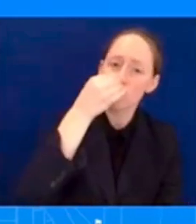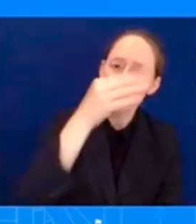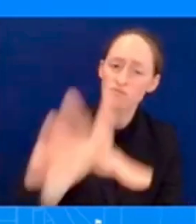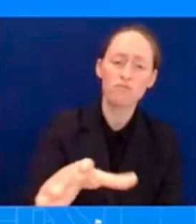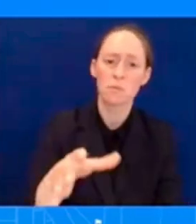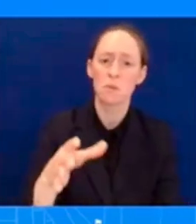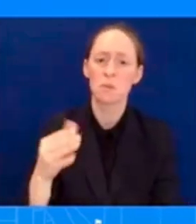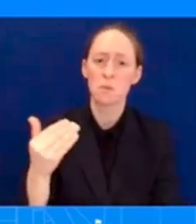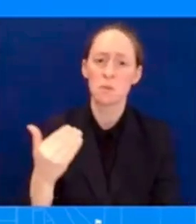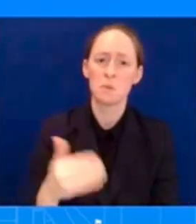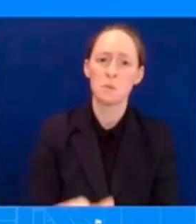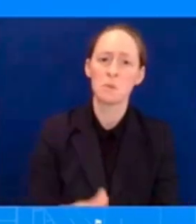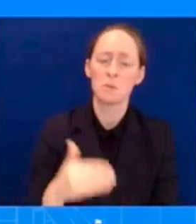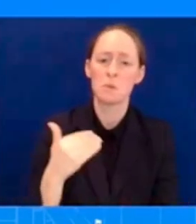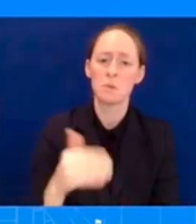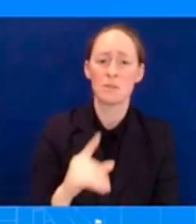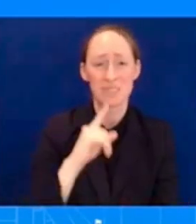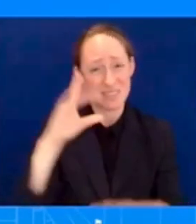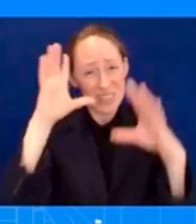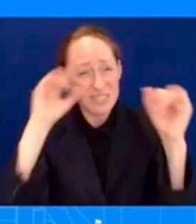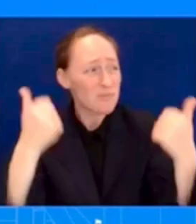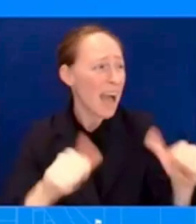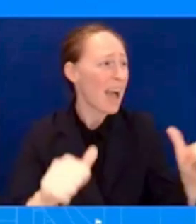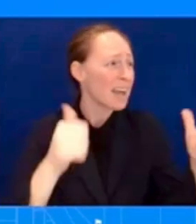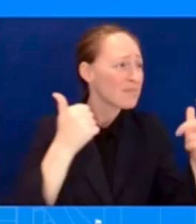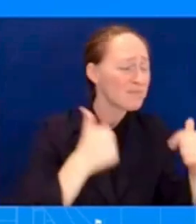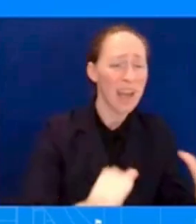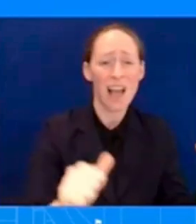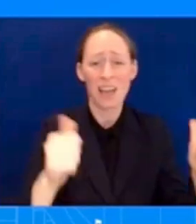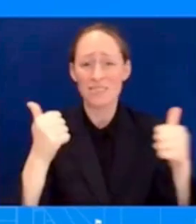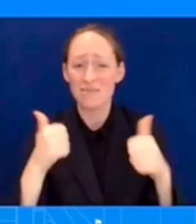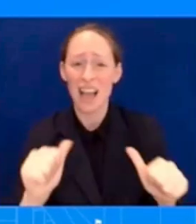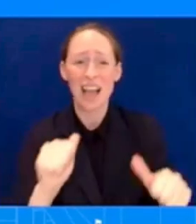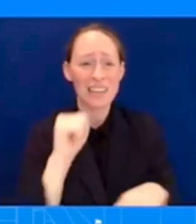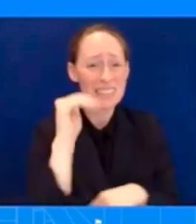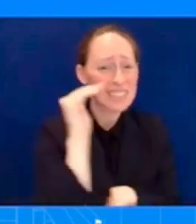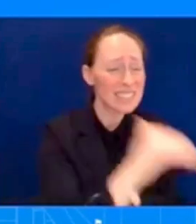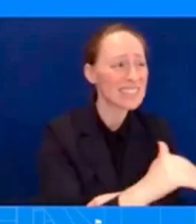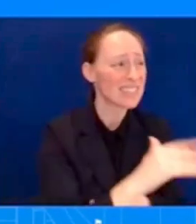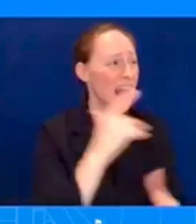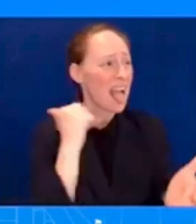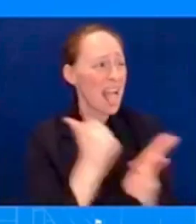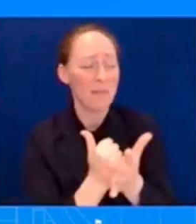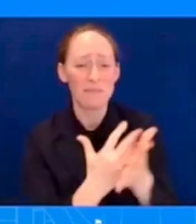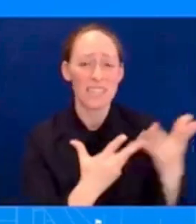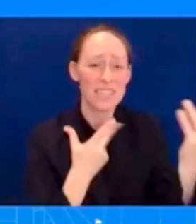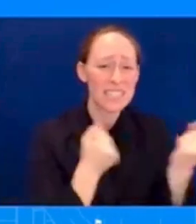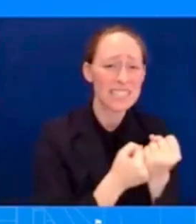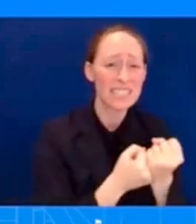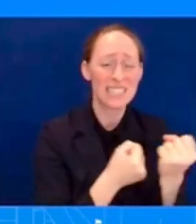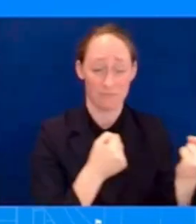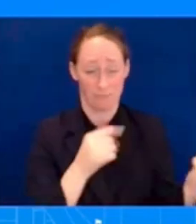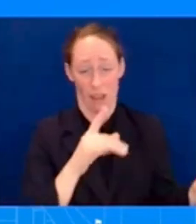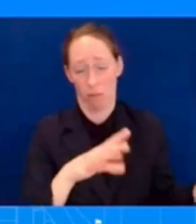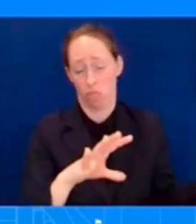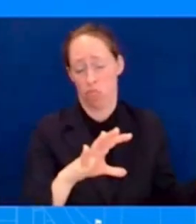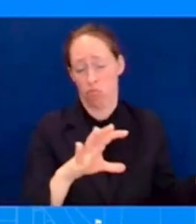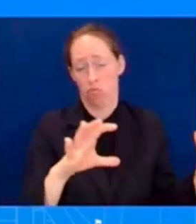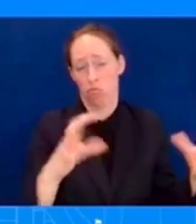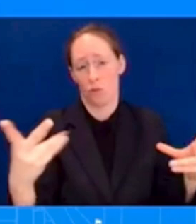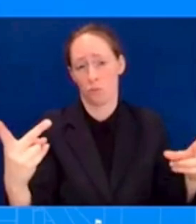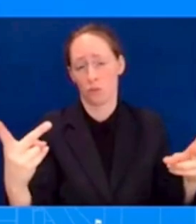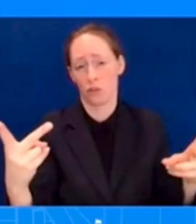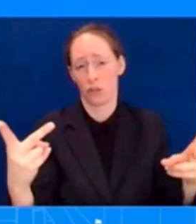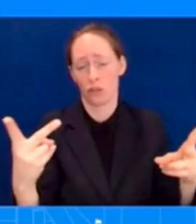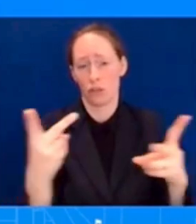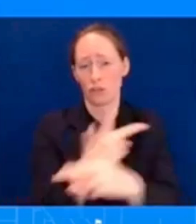to do, trying to deal with a broken system in a humane way, trying to do it in a way